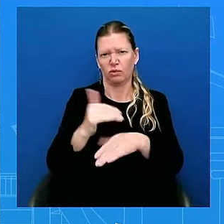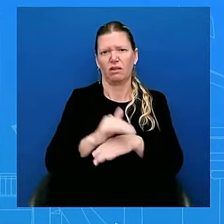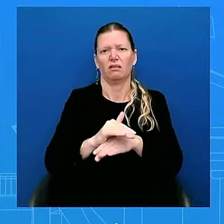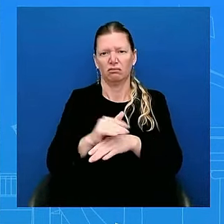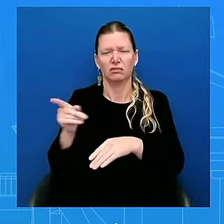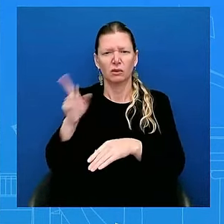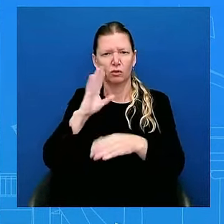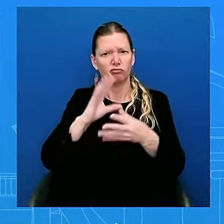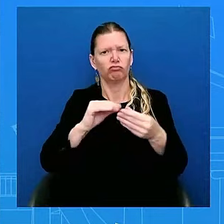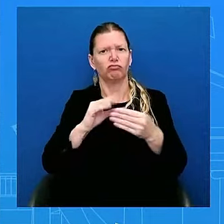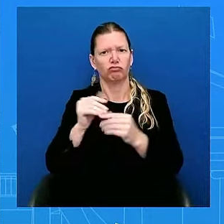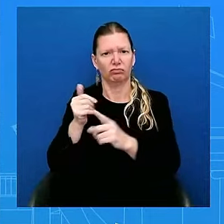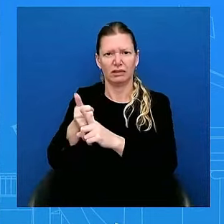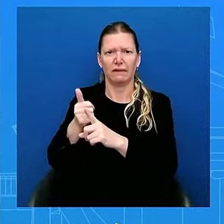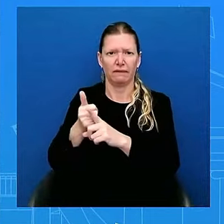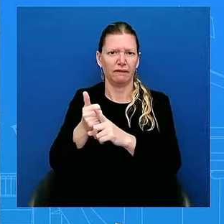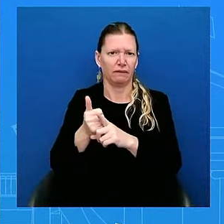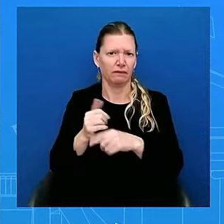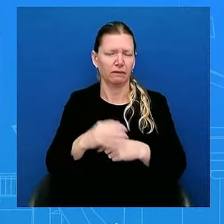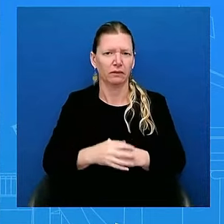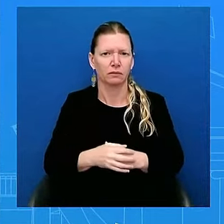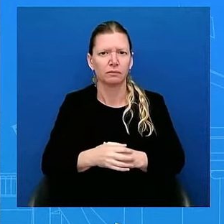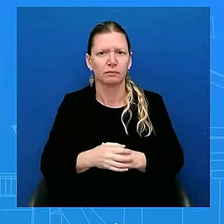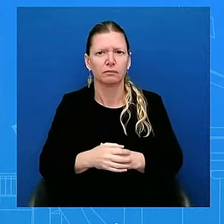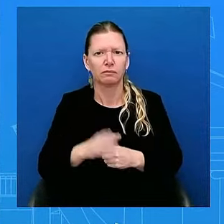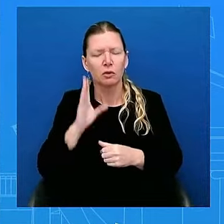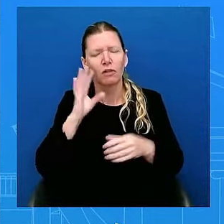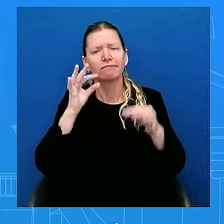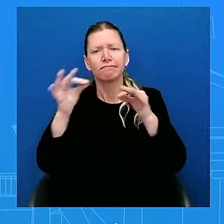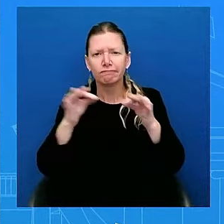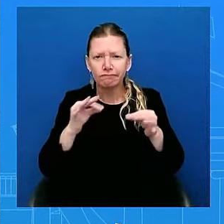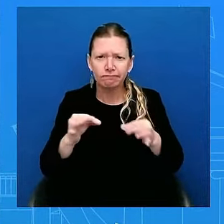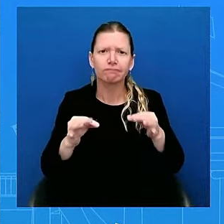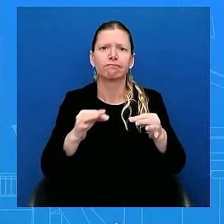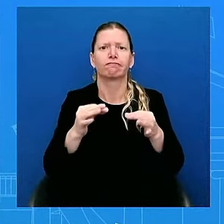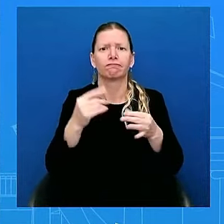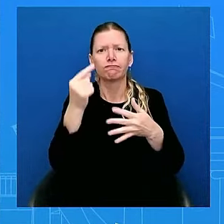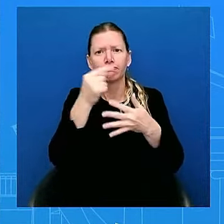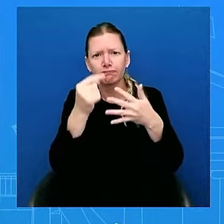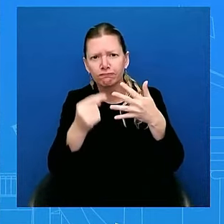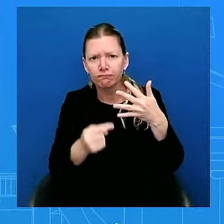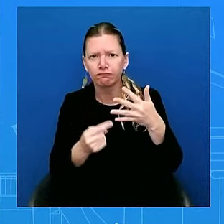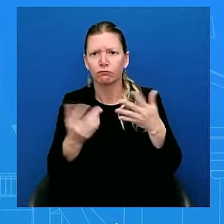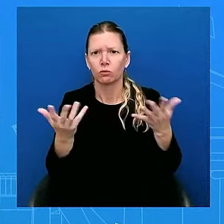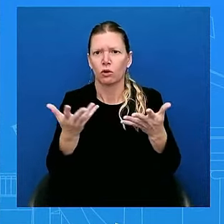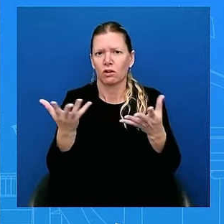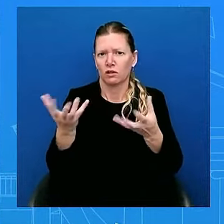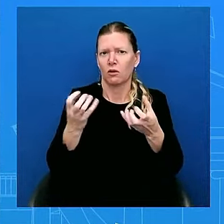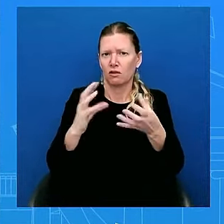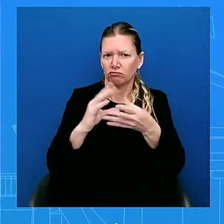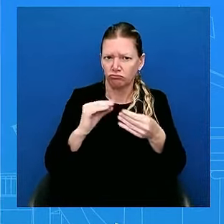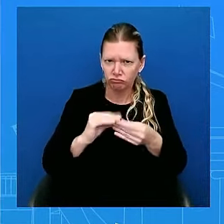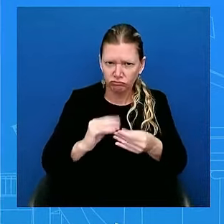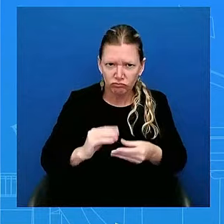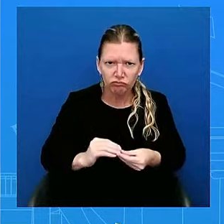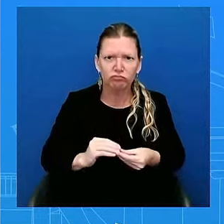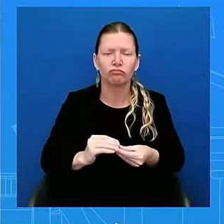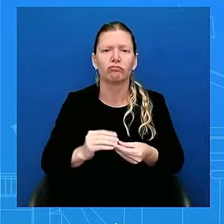And he's going to lay out what it is that he wants to say, what he believes the American people want to hear directly from him. Just switching gears a little bit to